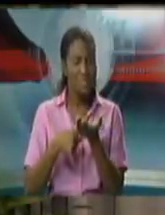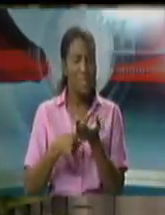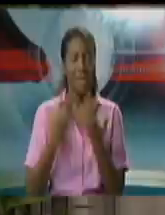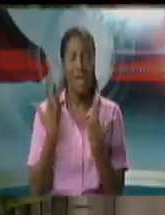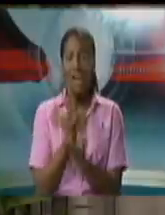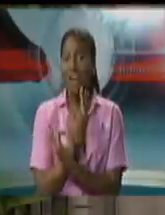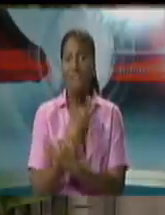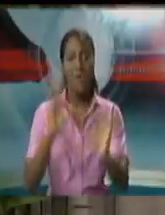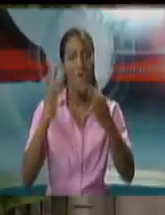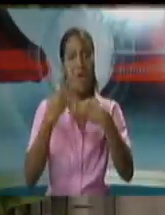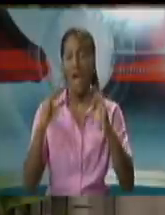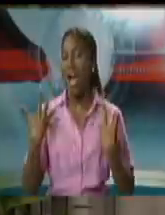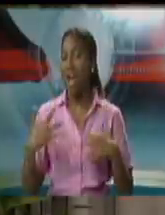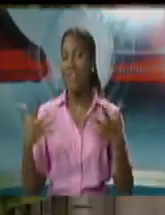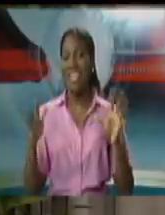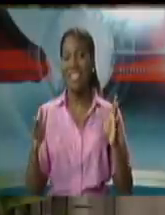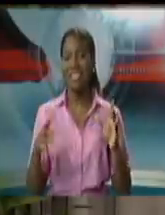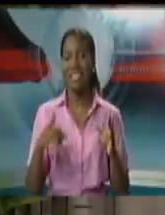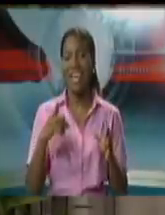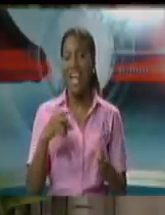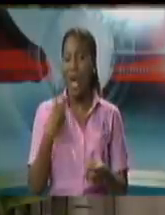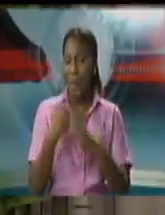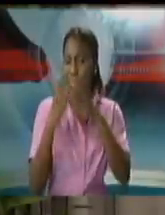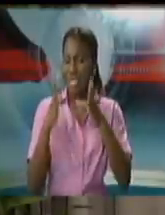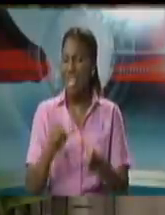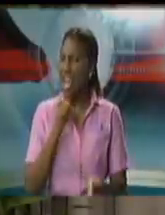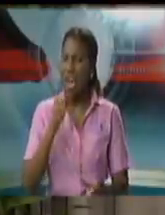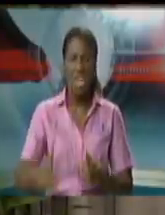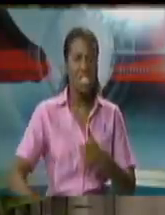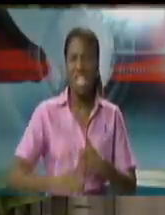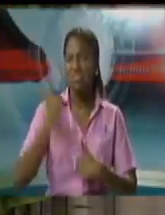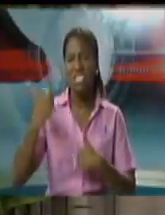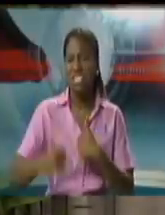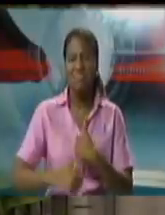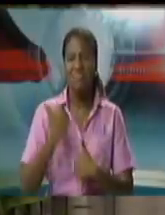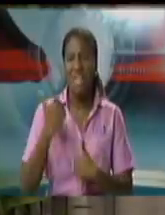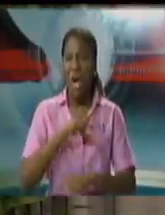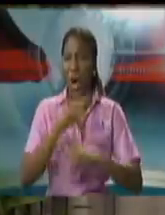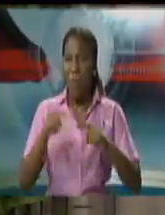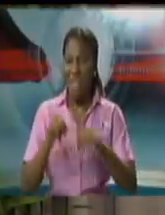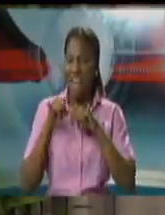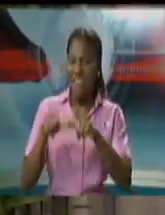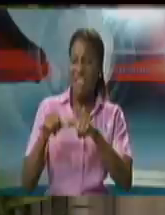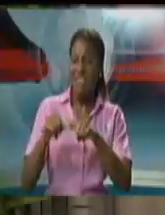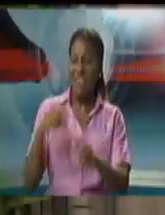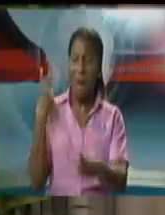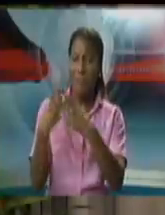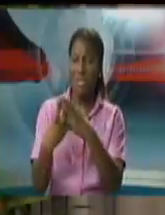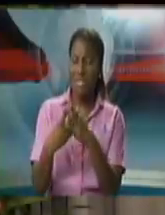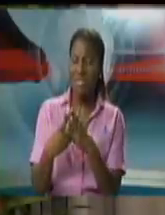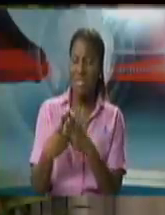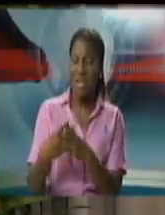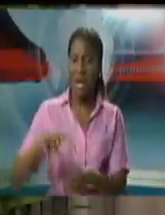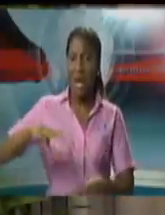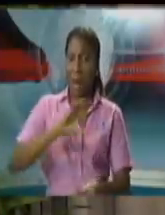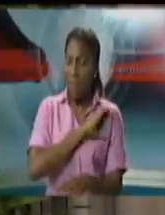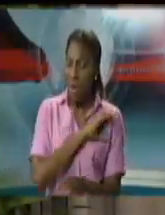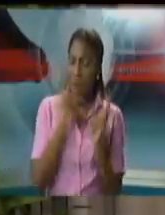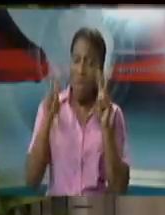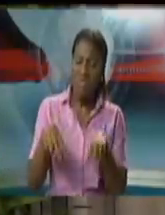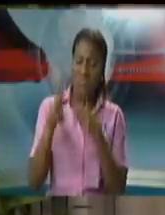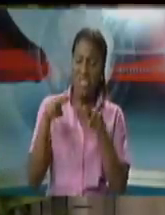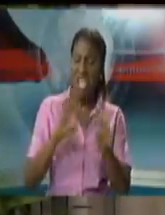These are low-risk prisoners who have been monitored over the entire course of their incarceration